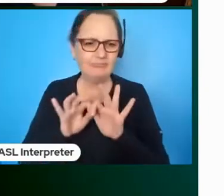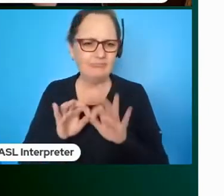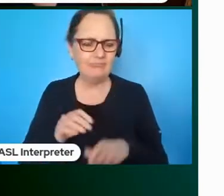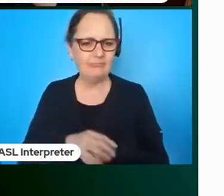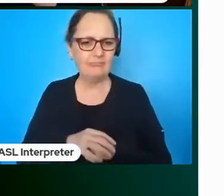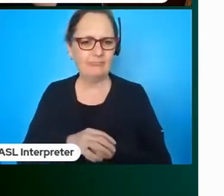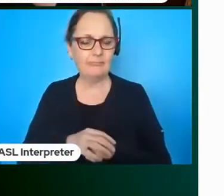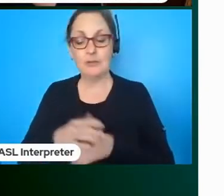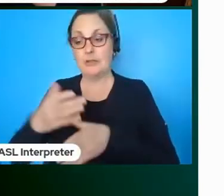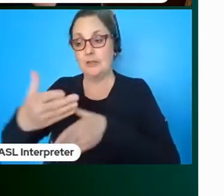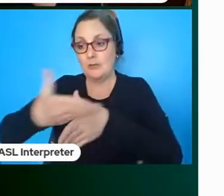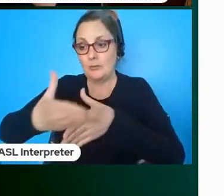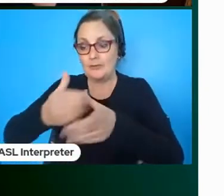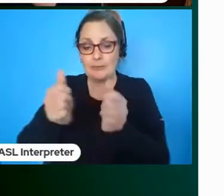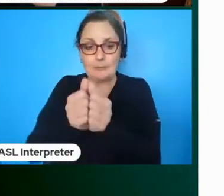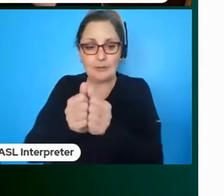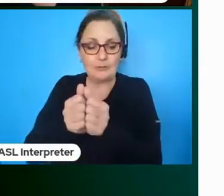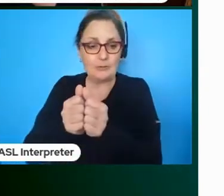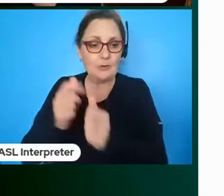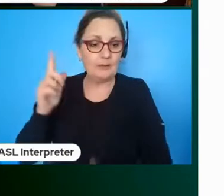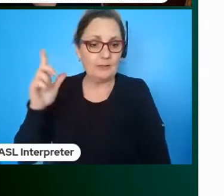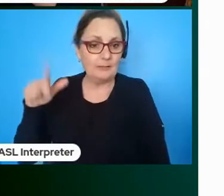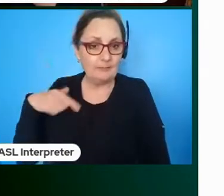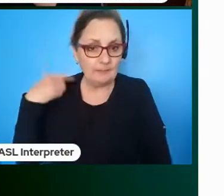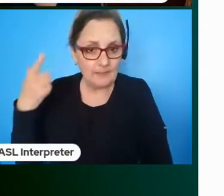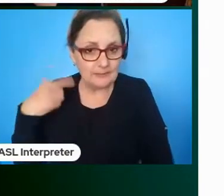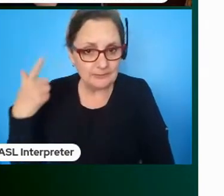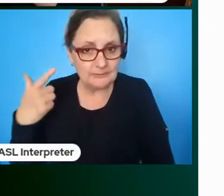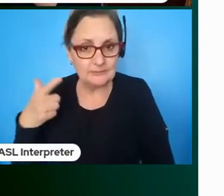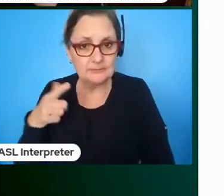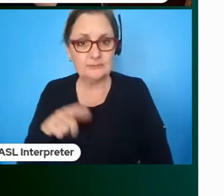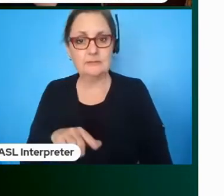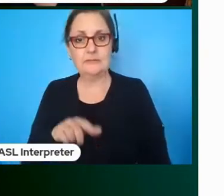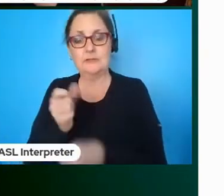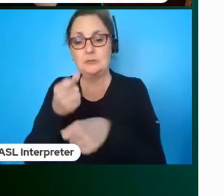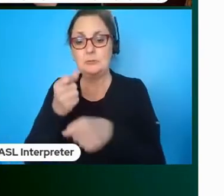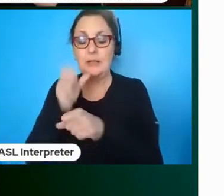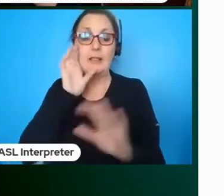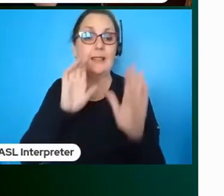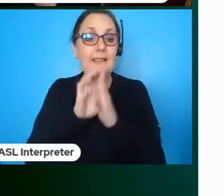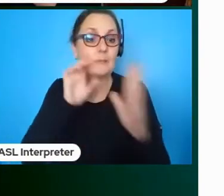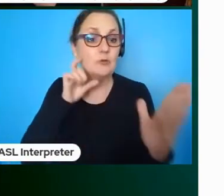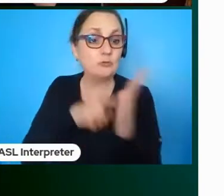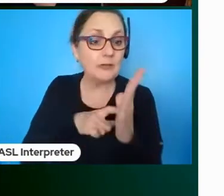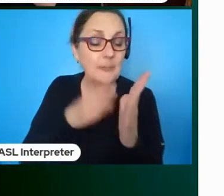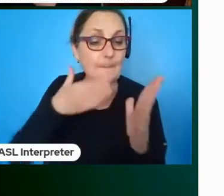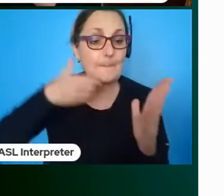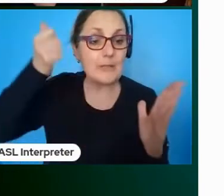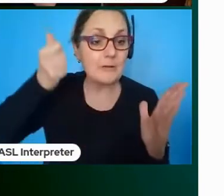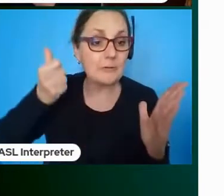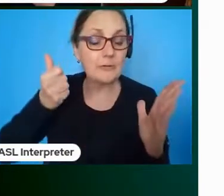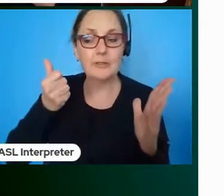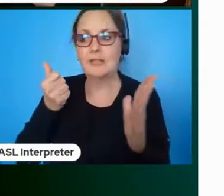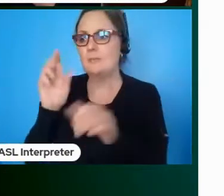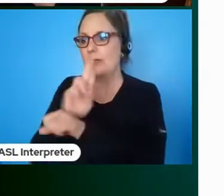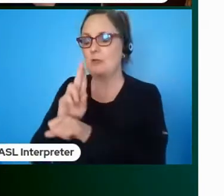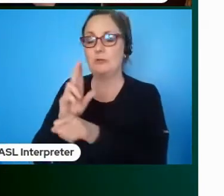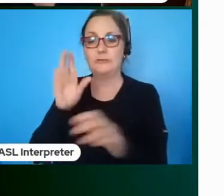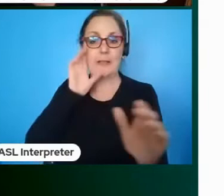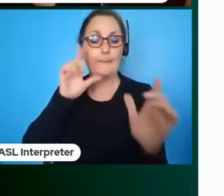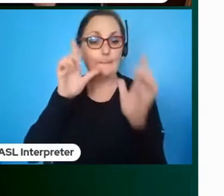partnering with city of london to work to make image recognition better by capturing pictures from blind